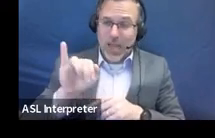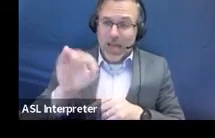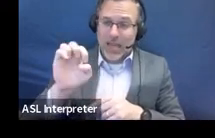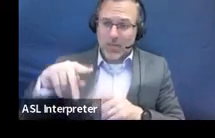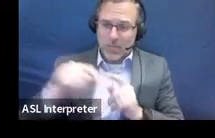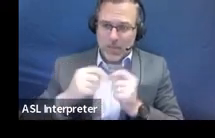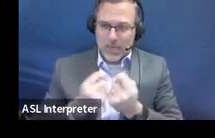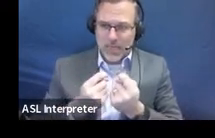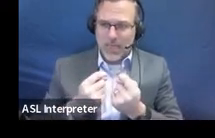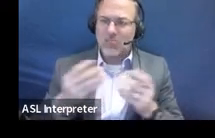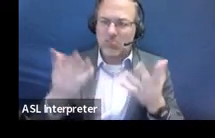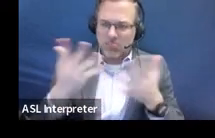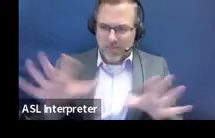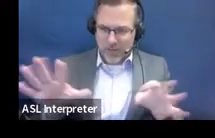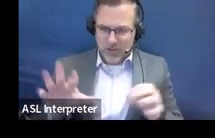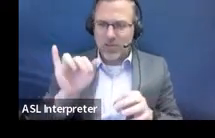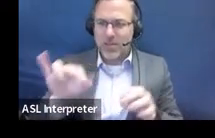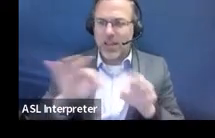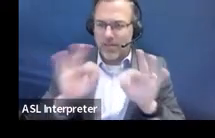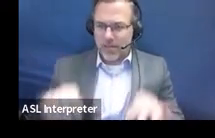that eligibility form.